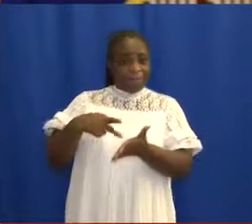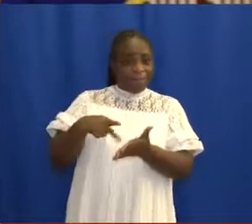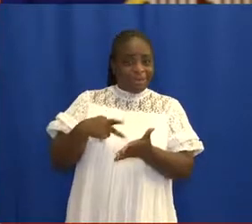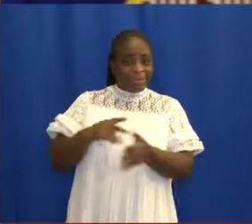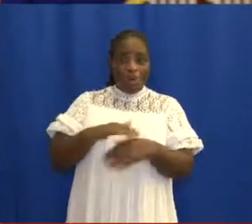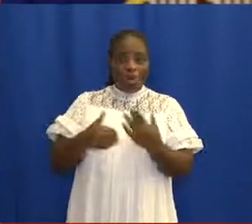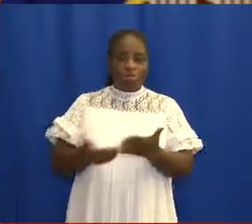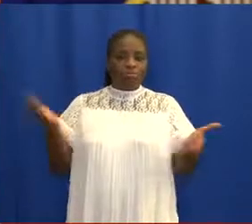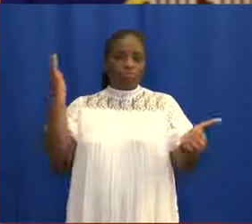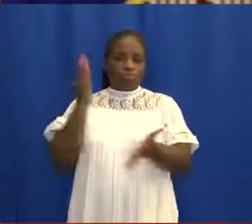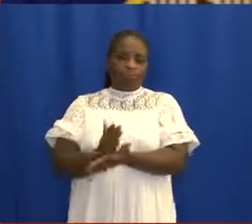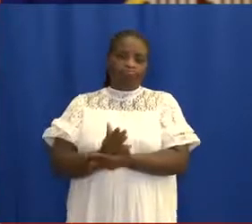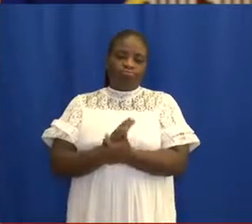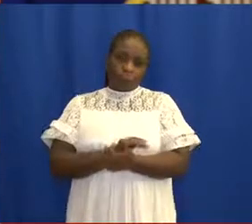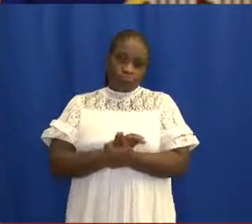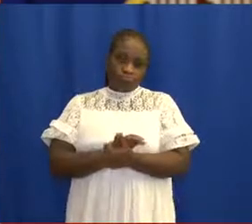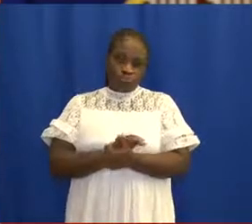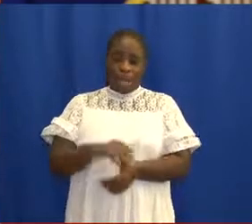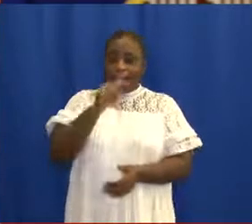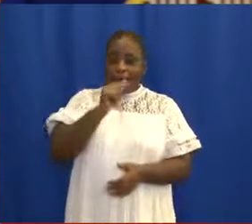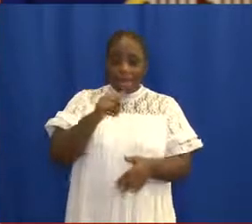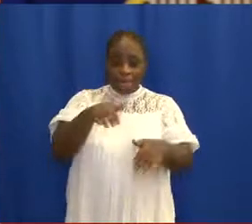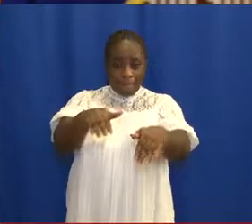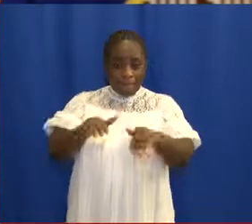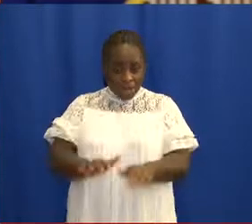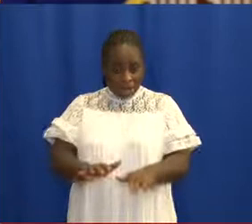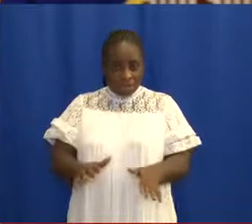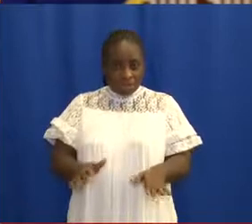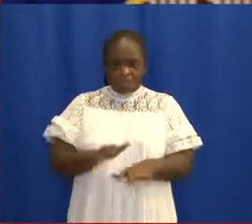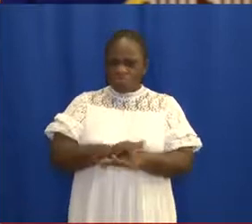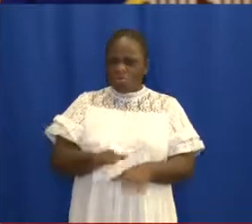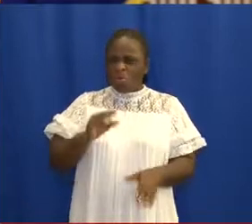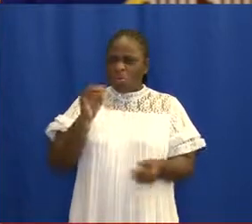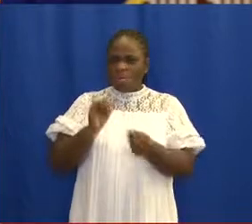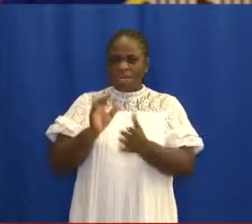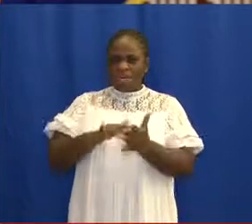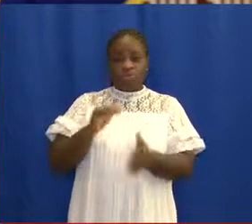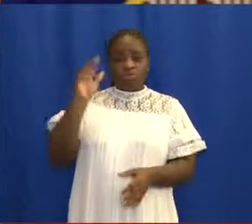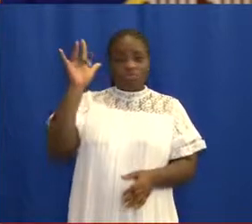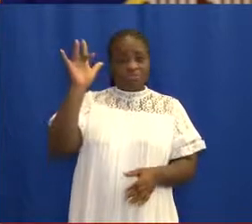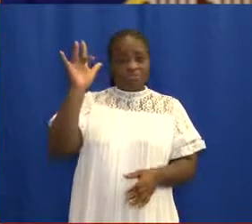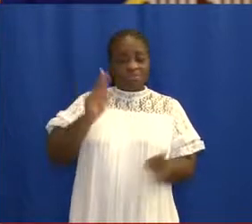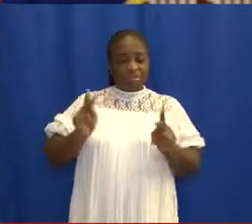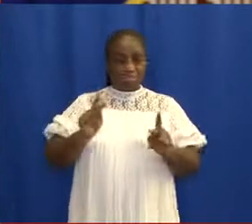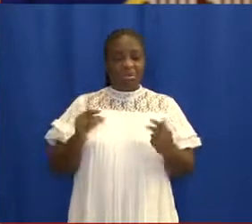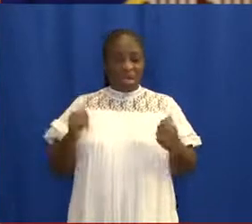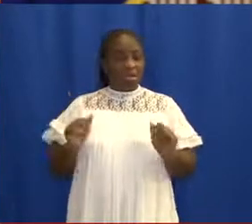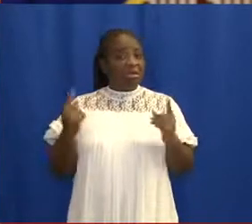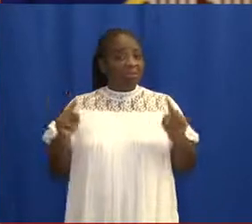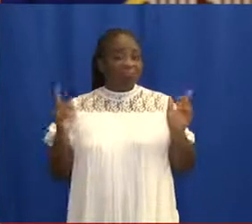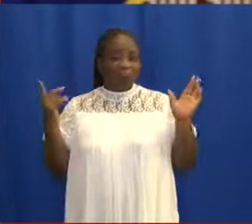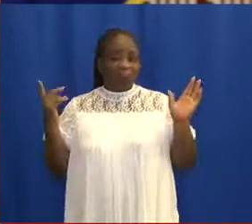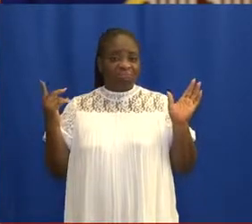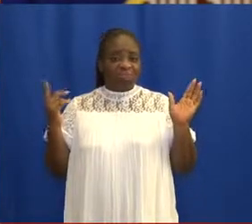are banned. Private burials with no more than 25 people can take place